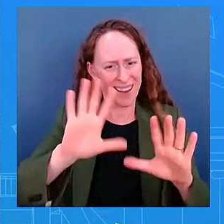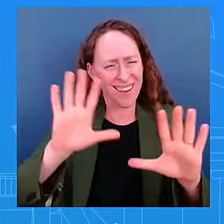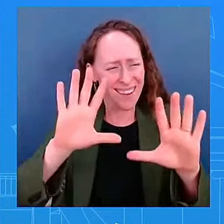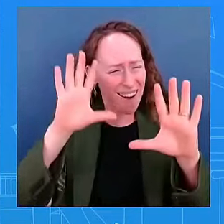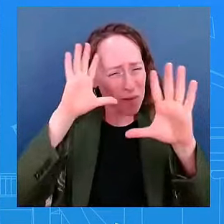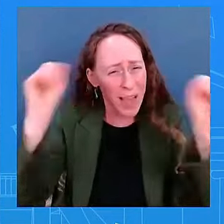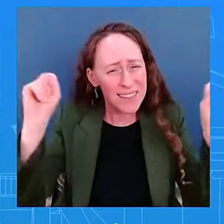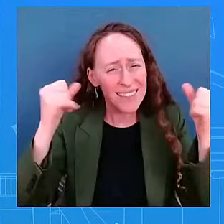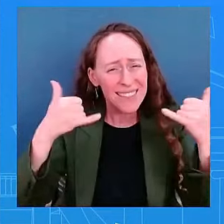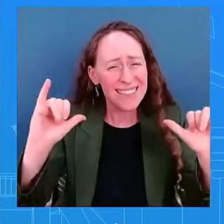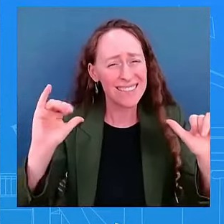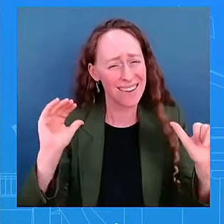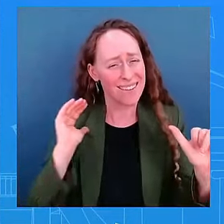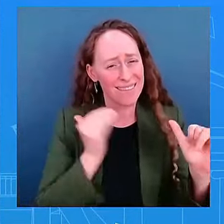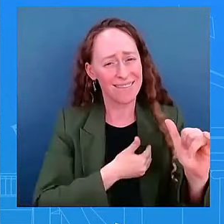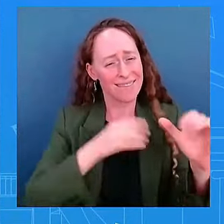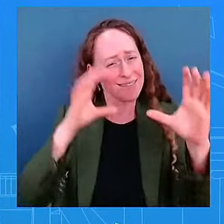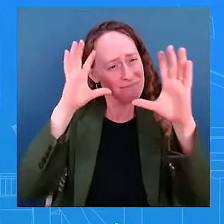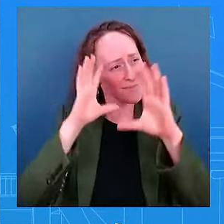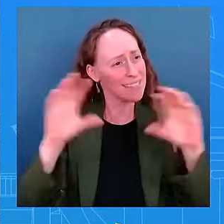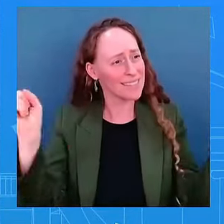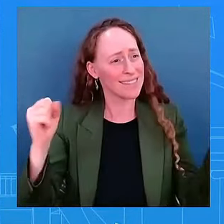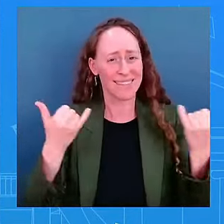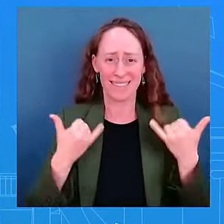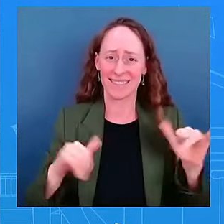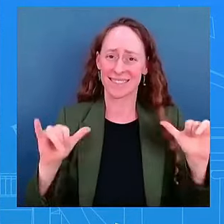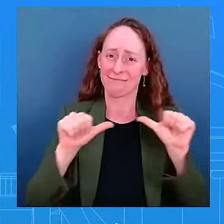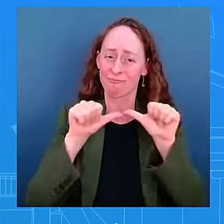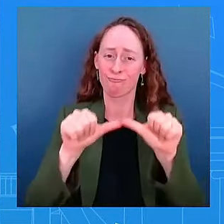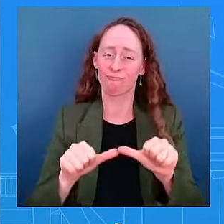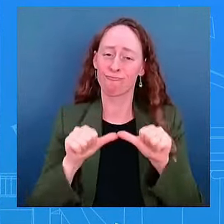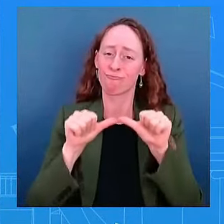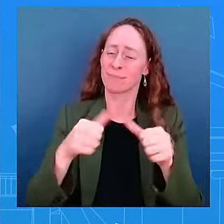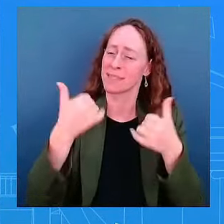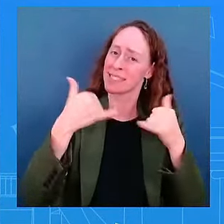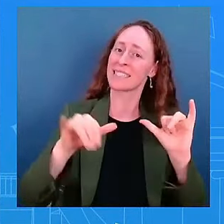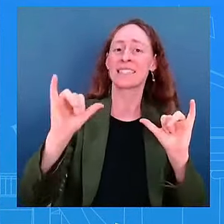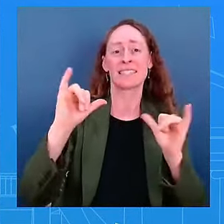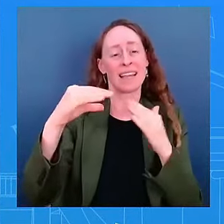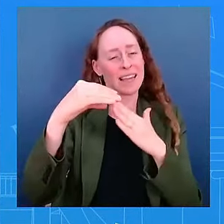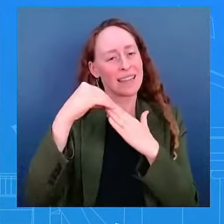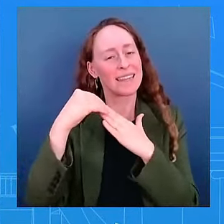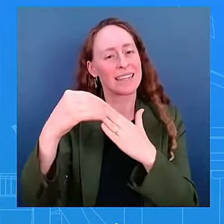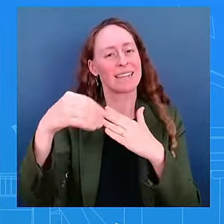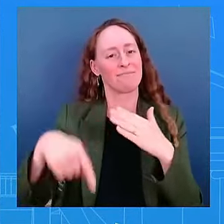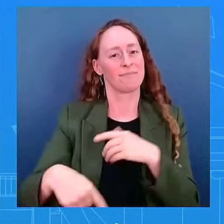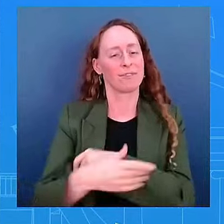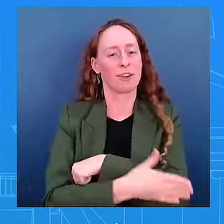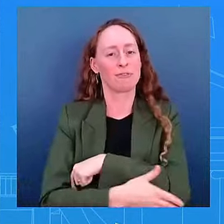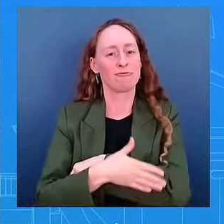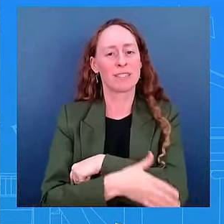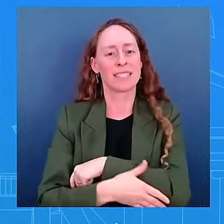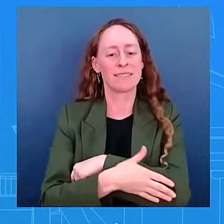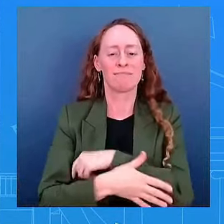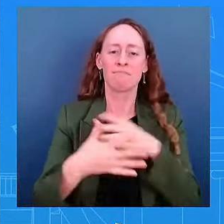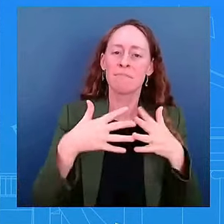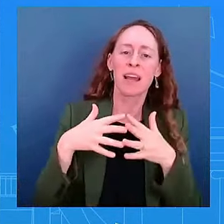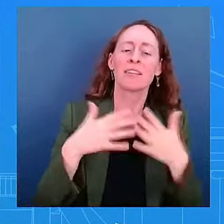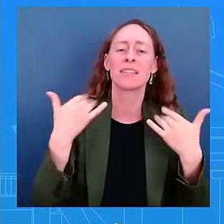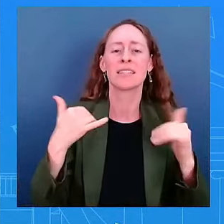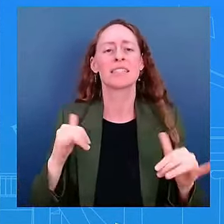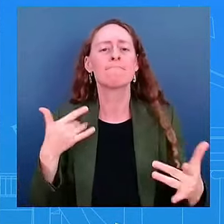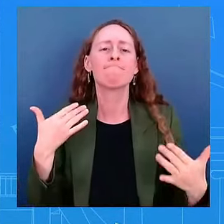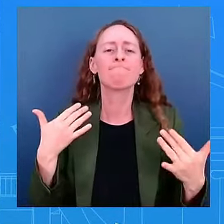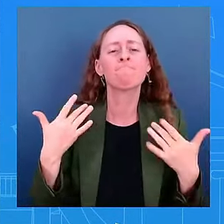States. And he's still very much going to lead this country in the way, in the direction that he believes is right. Is the right